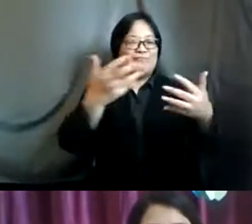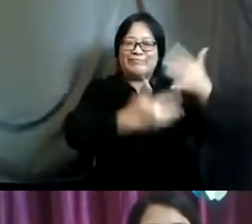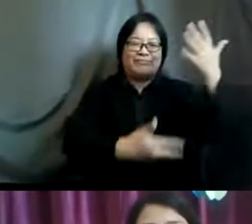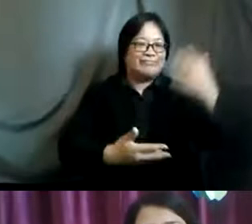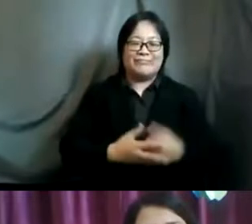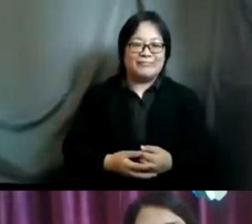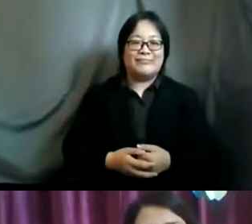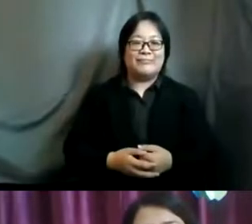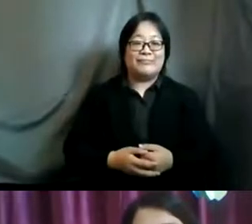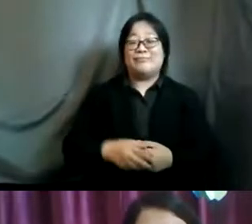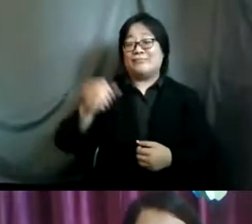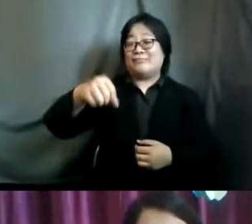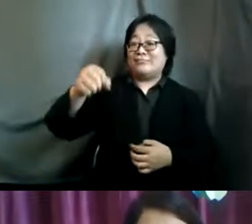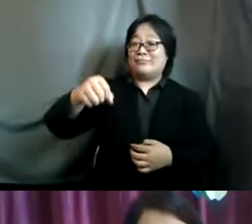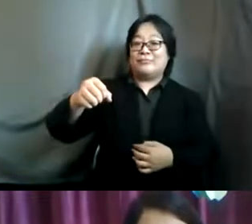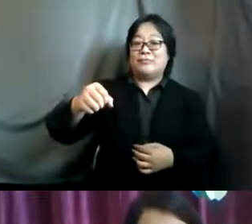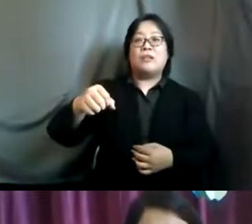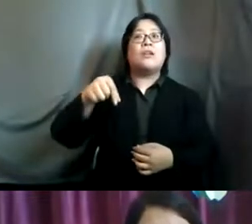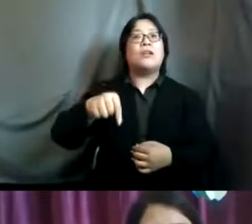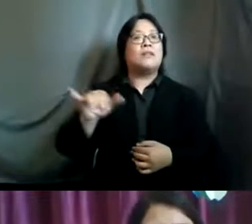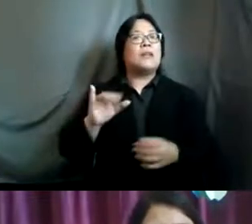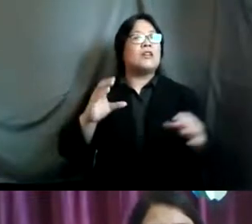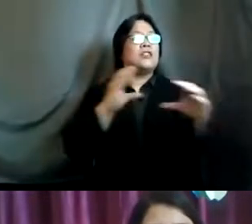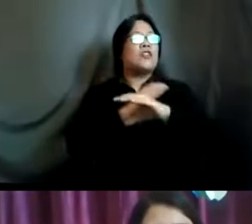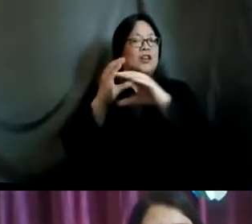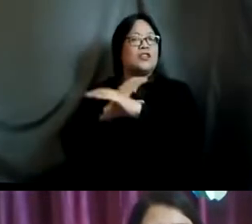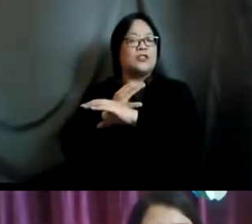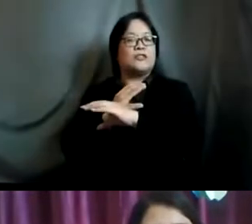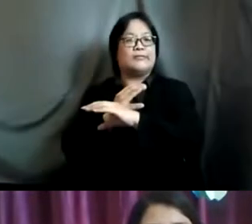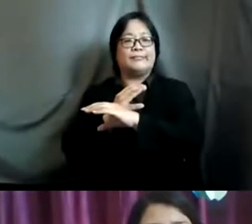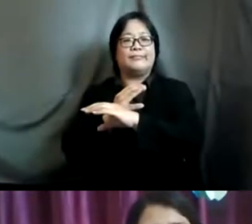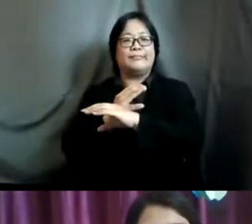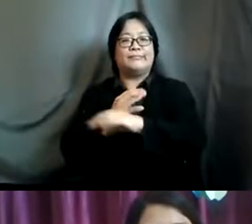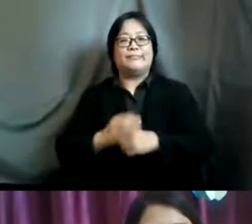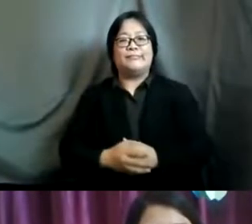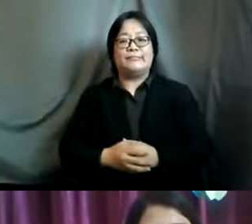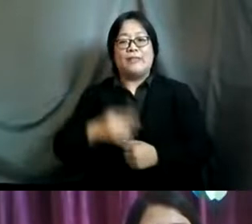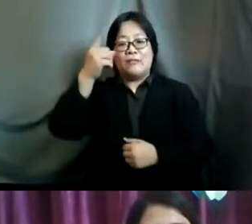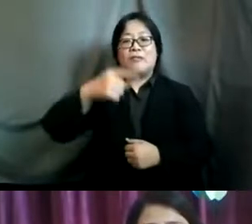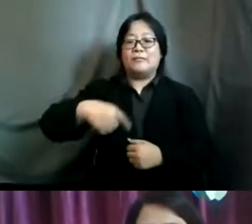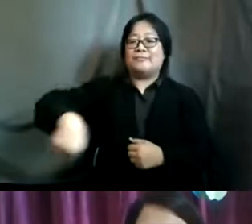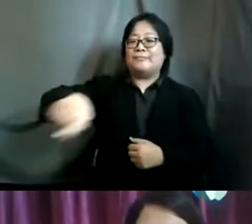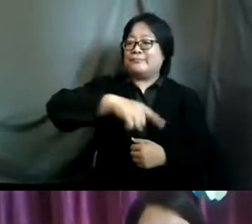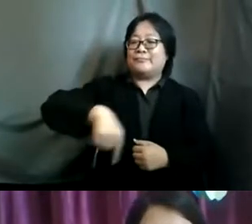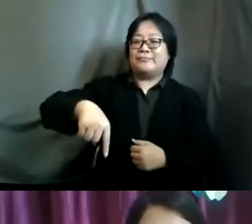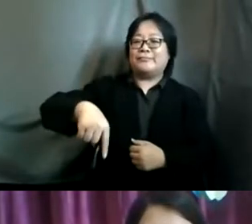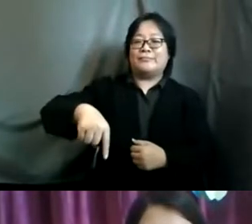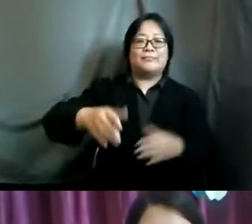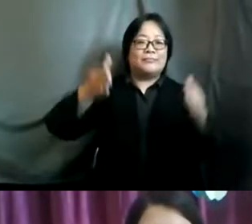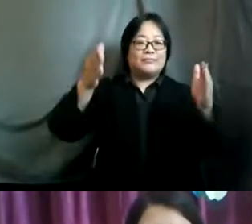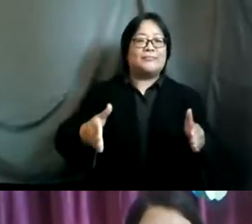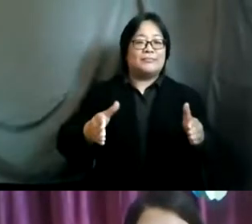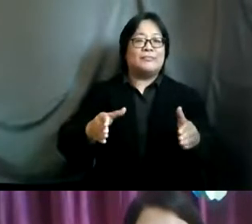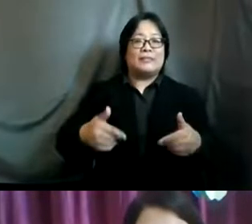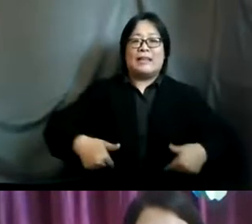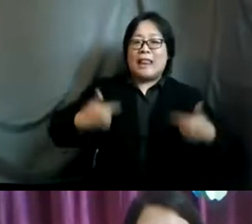yeah so this has been a challenge for sure and for um for people like um people living with hivs